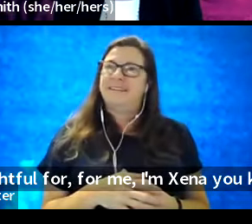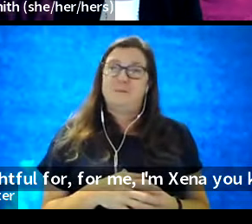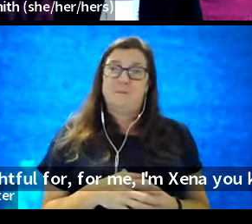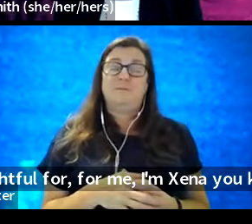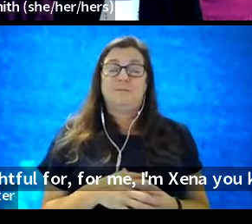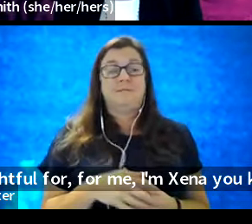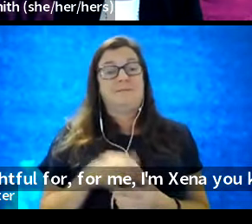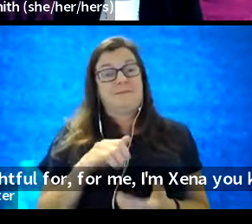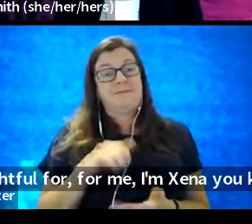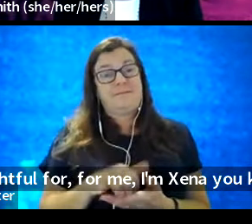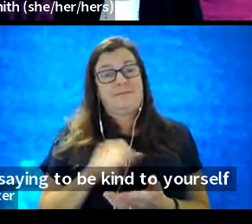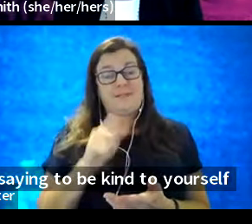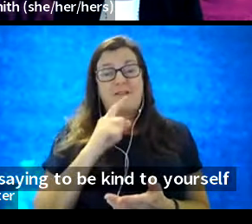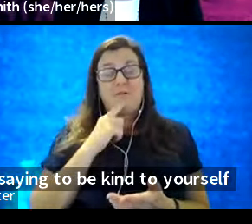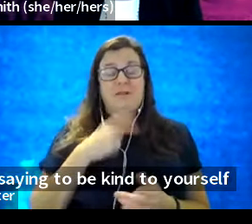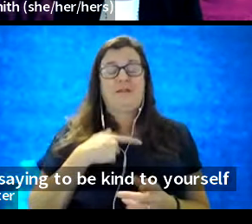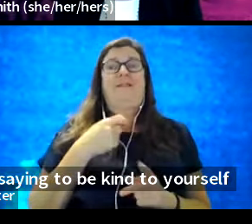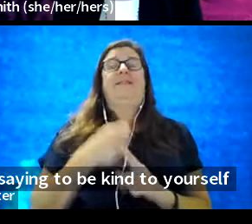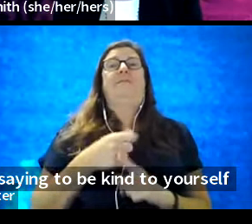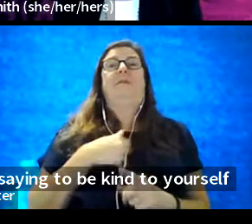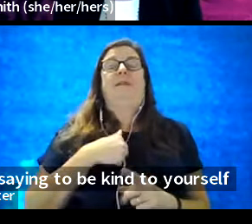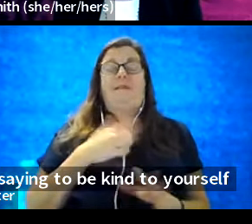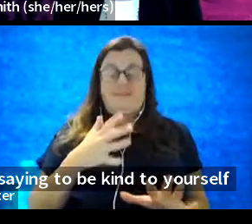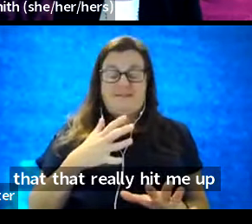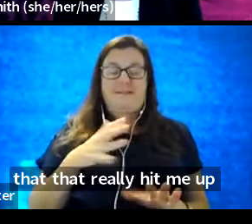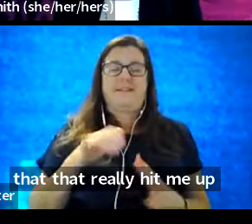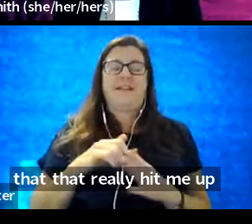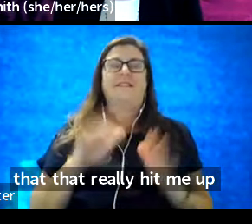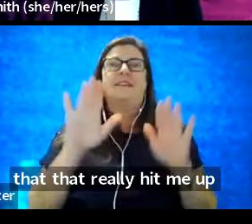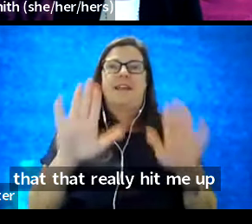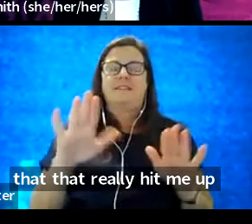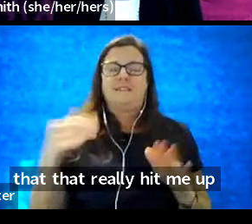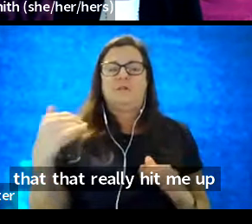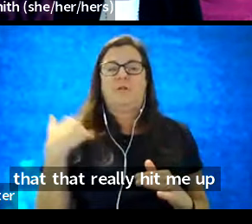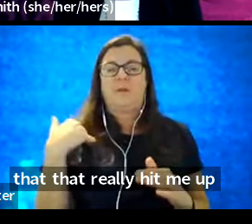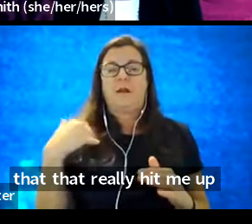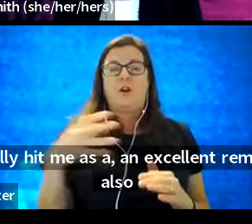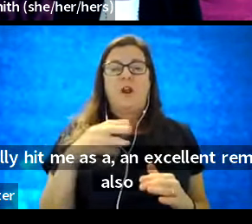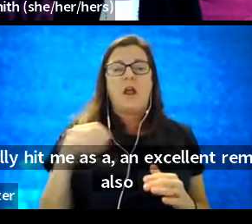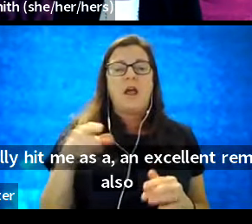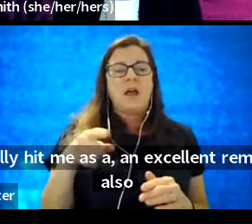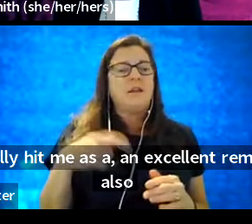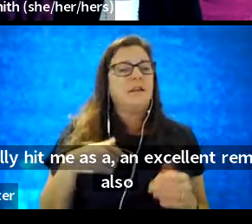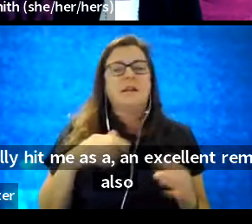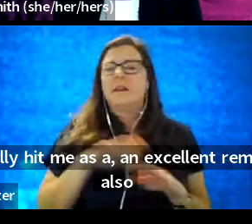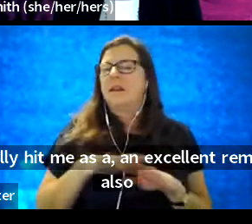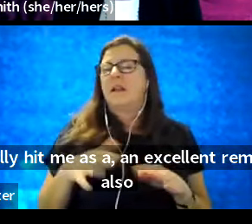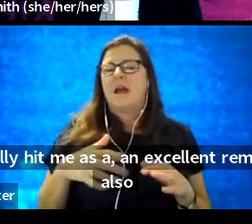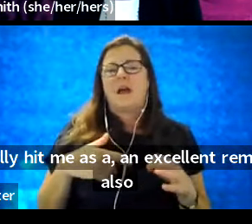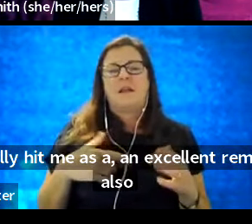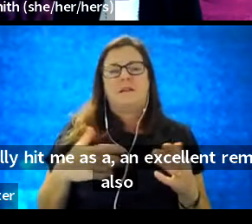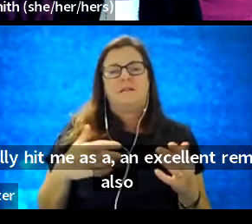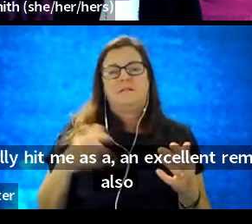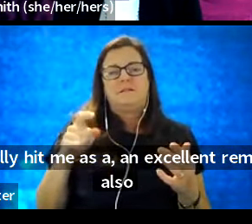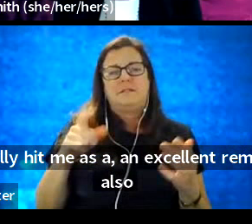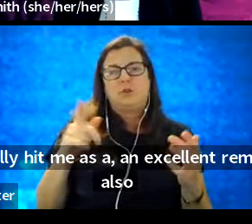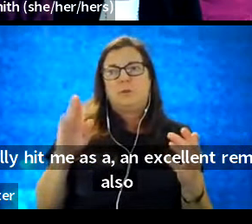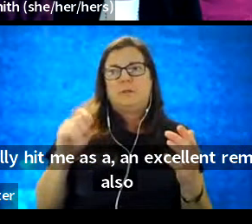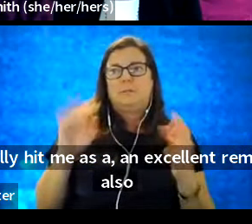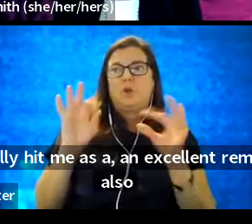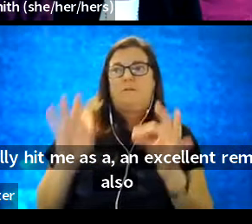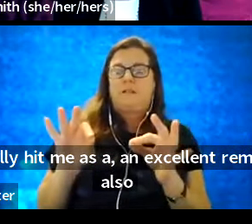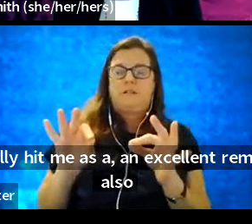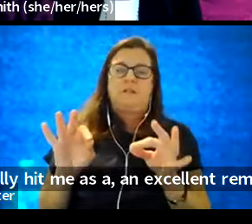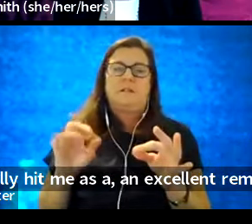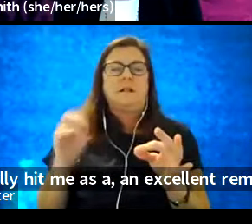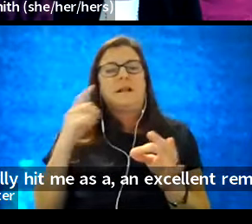that really, um, hit me as a, an excellent reminder. And also to not waiting to be perfect. So I think the, the,